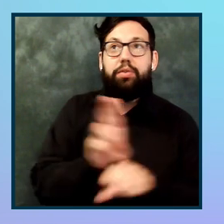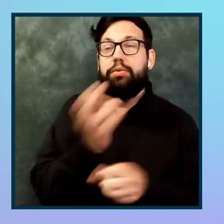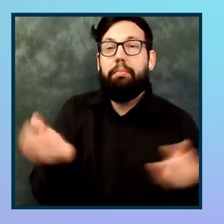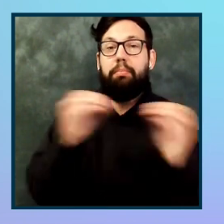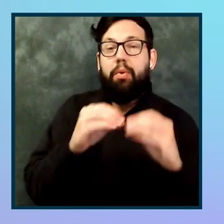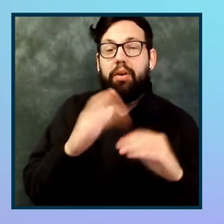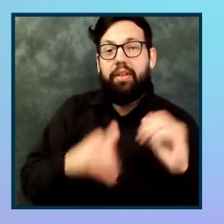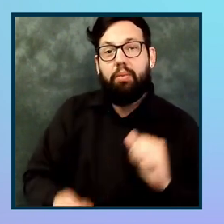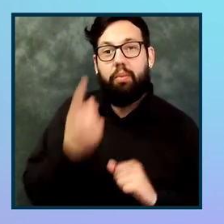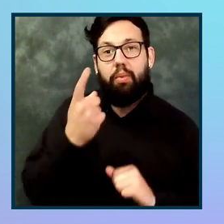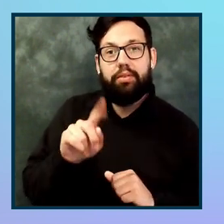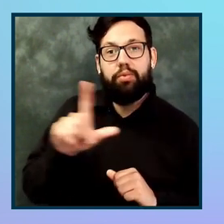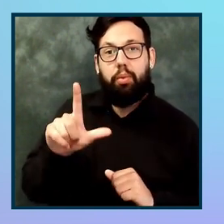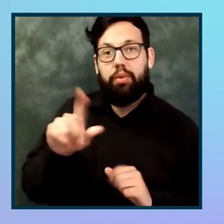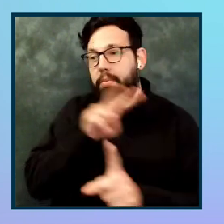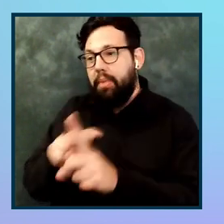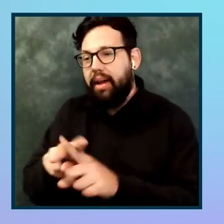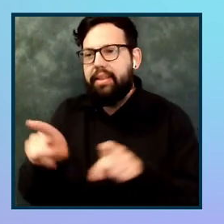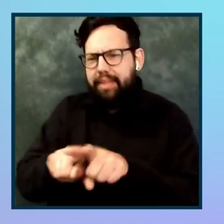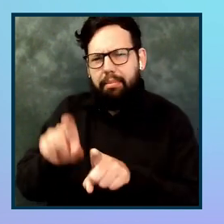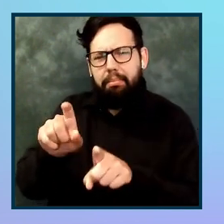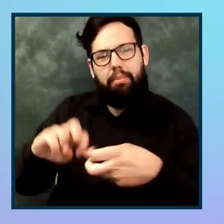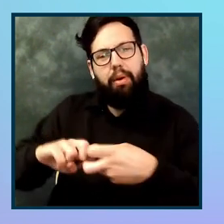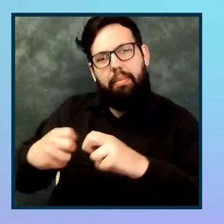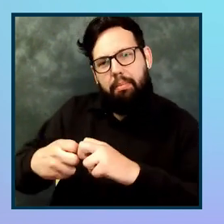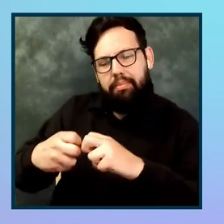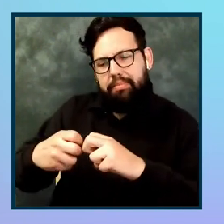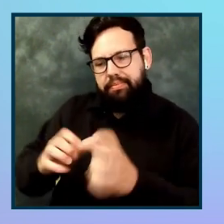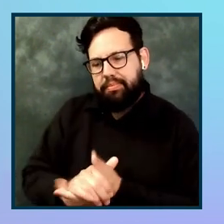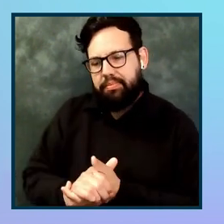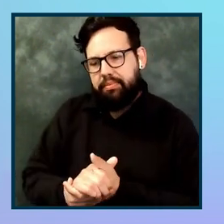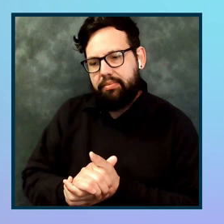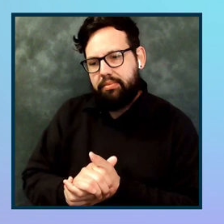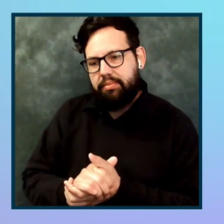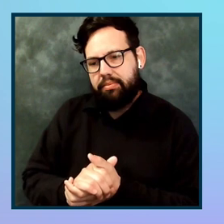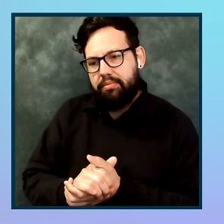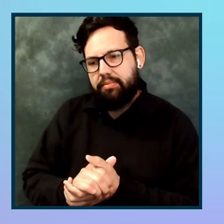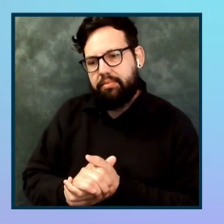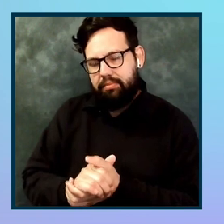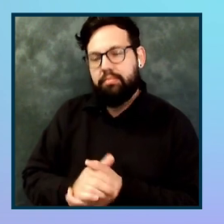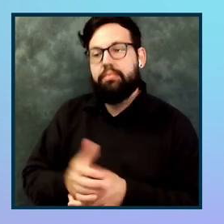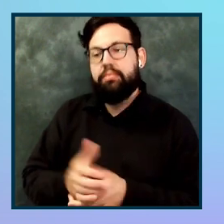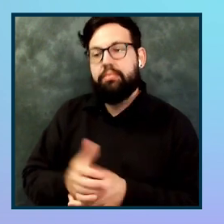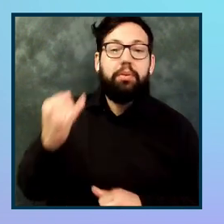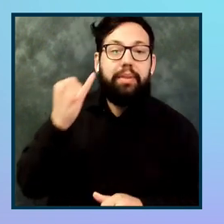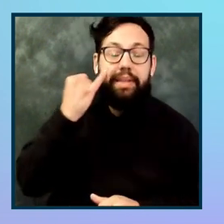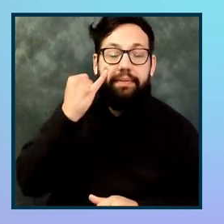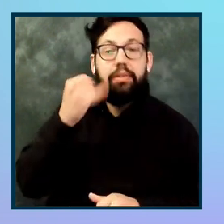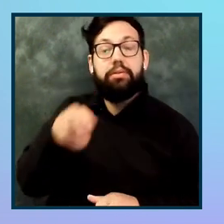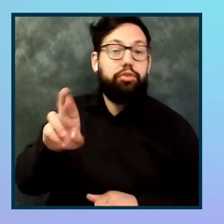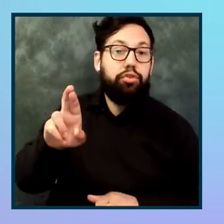to the same thing. So of course you have more complex React components or Angular,